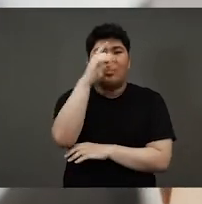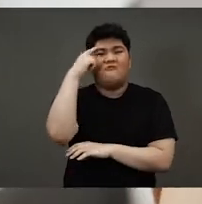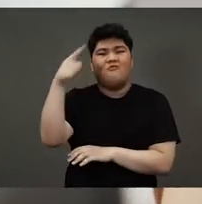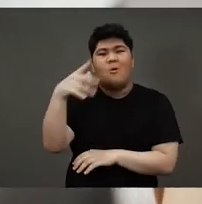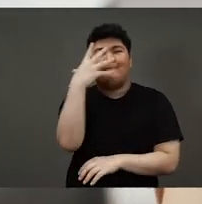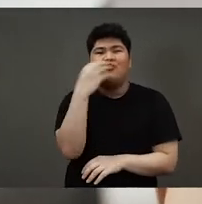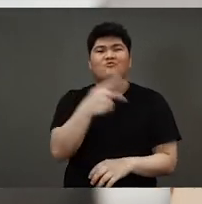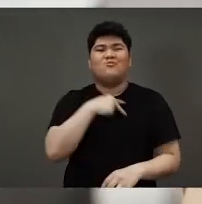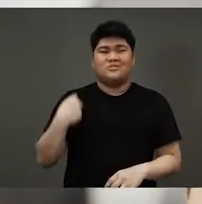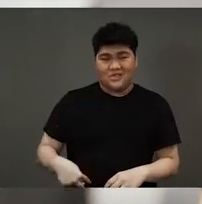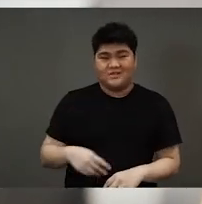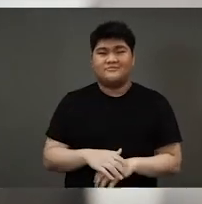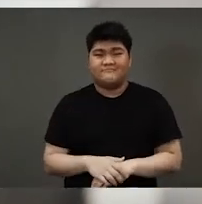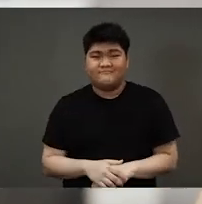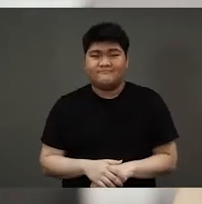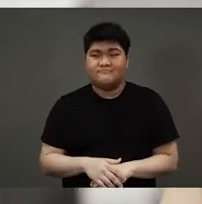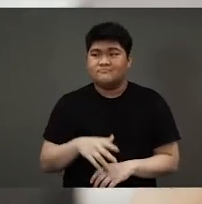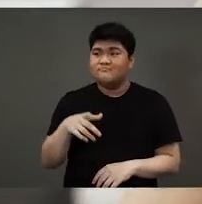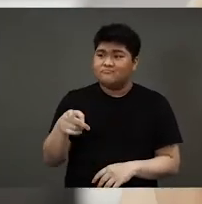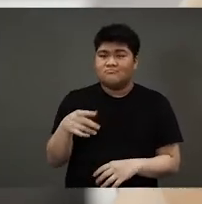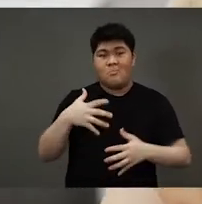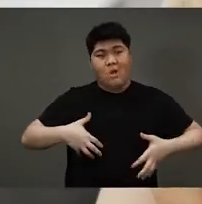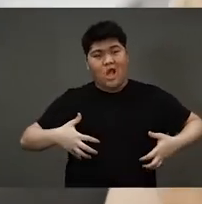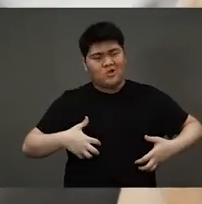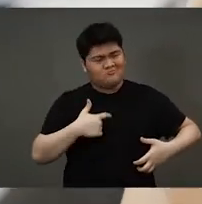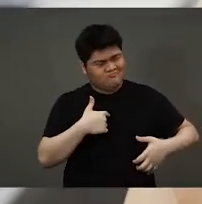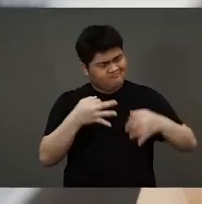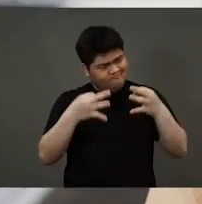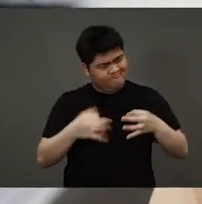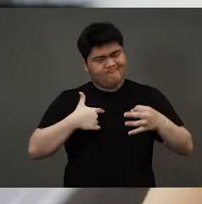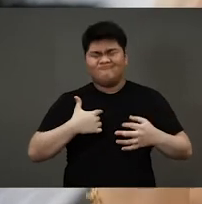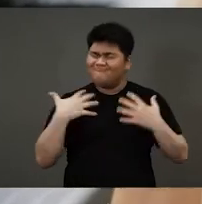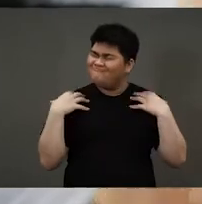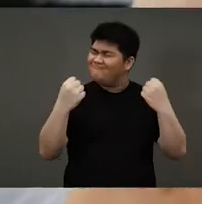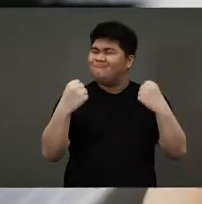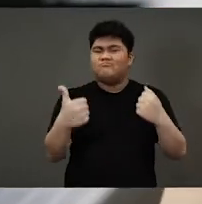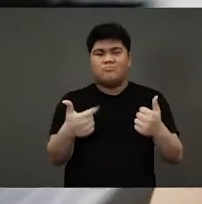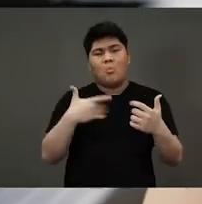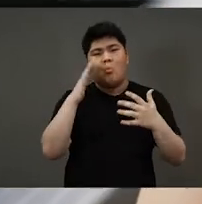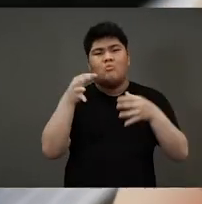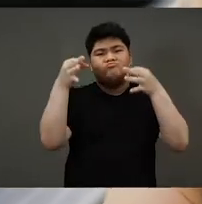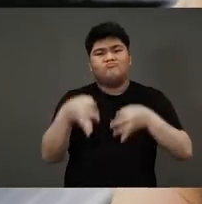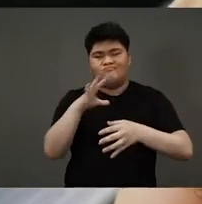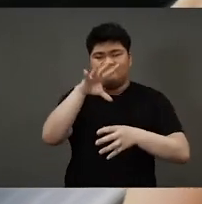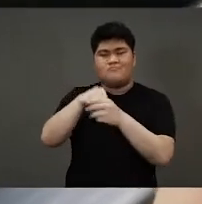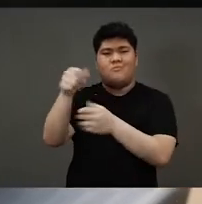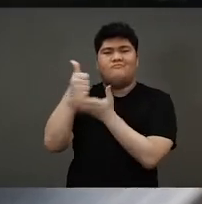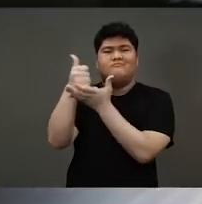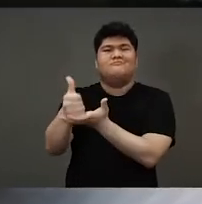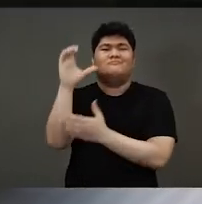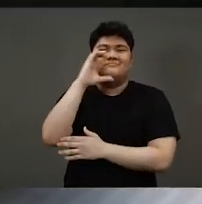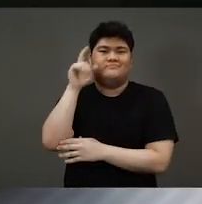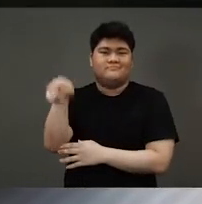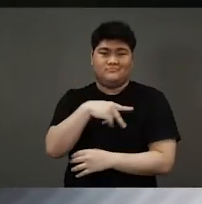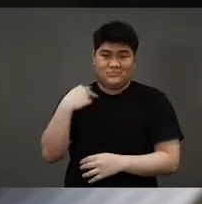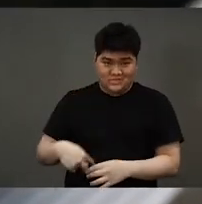beautiful princess. So monkey, being the kind and brave creature that he was, decided he would join them in their search